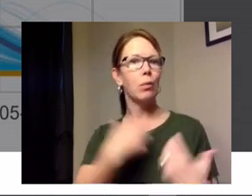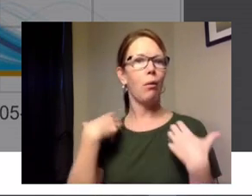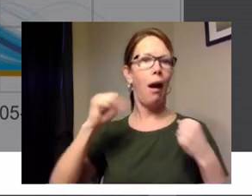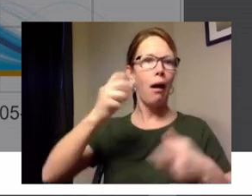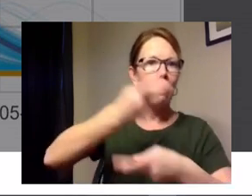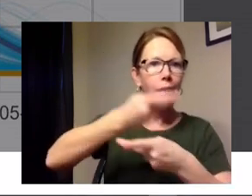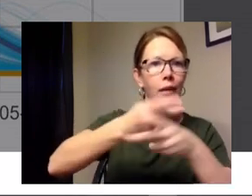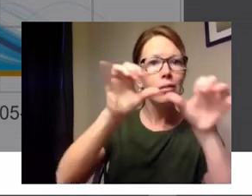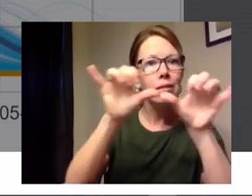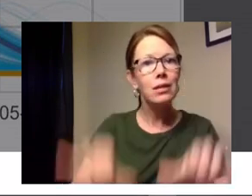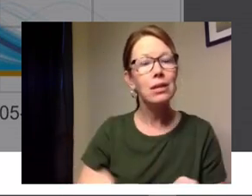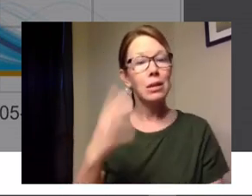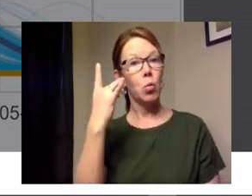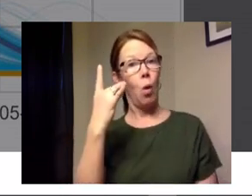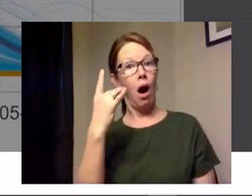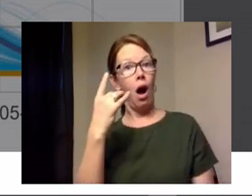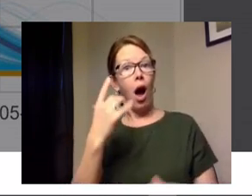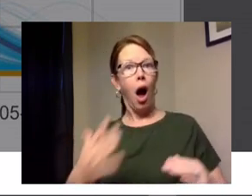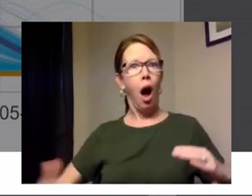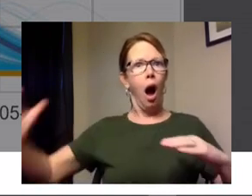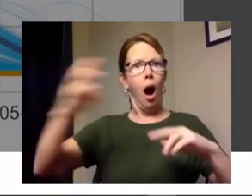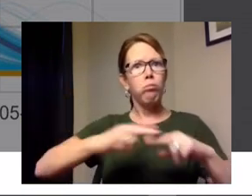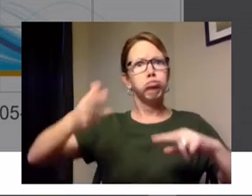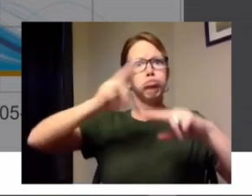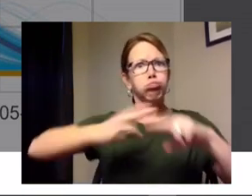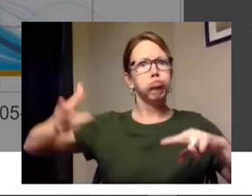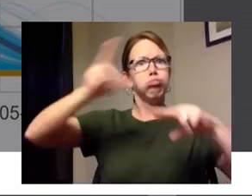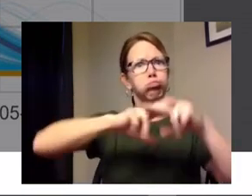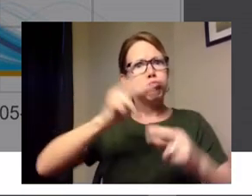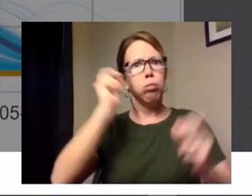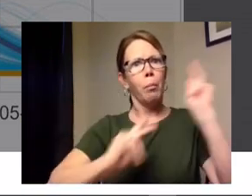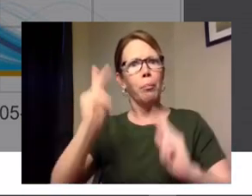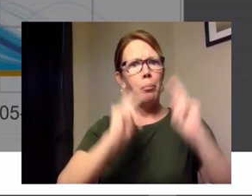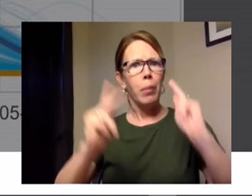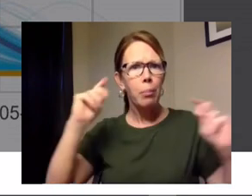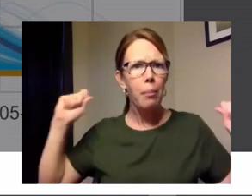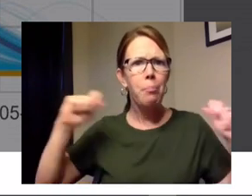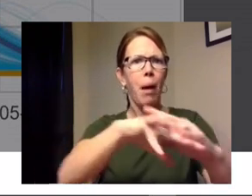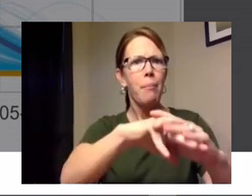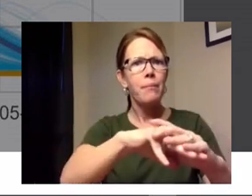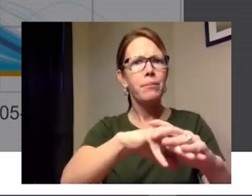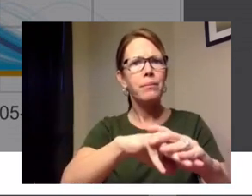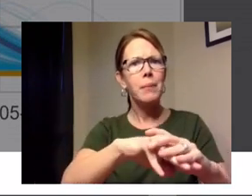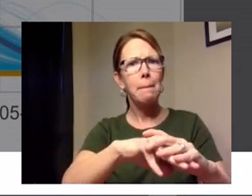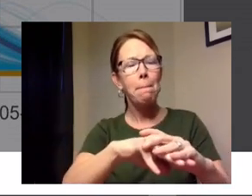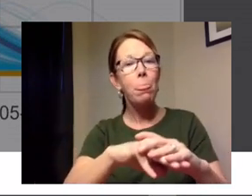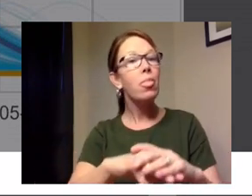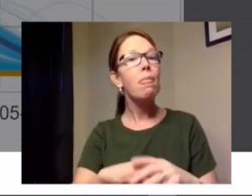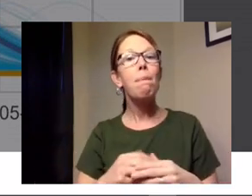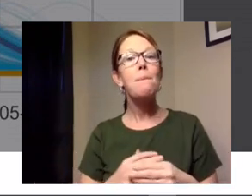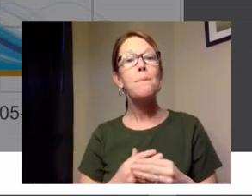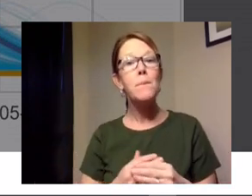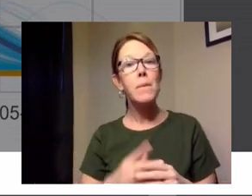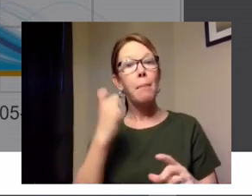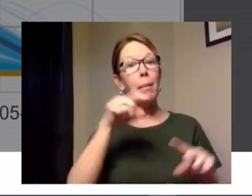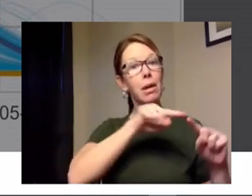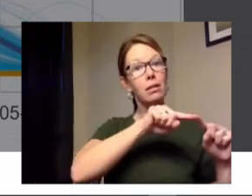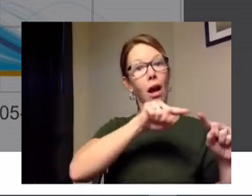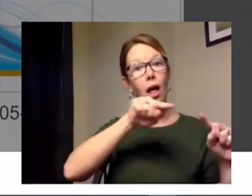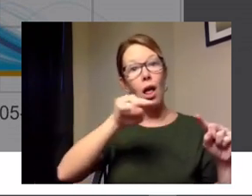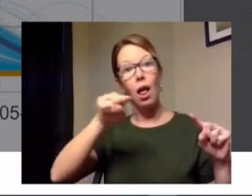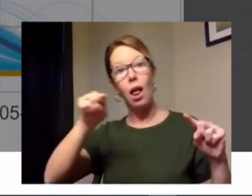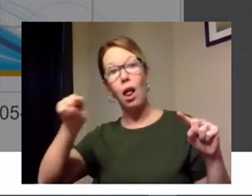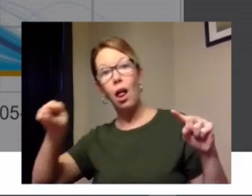this over a flattened curve the same number of people might be ill but because the curve is flattened